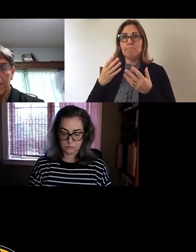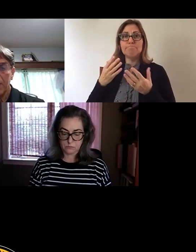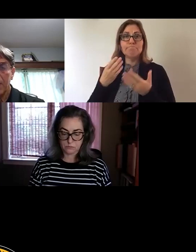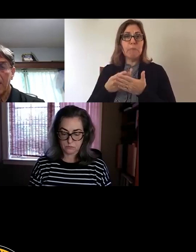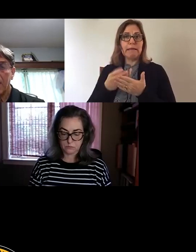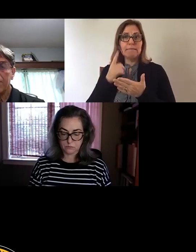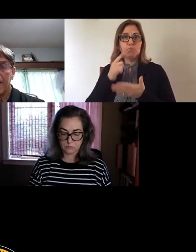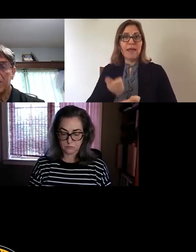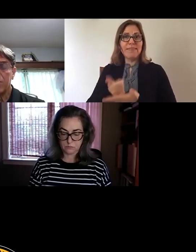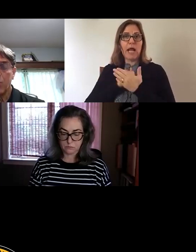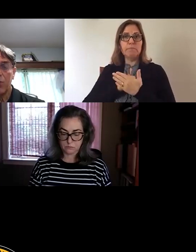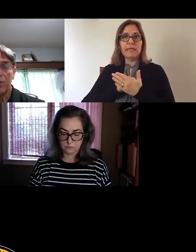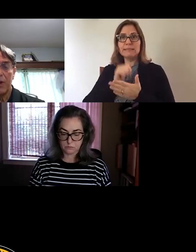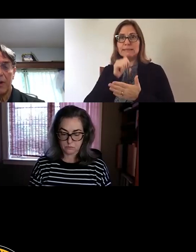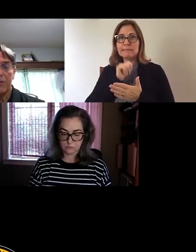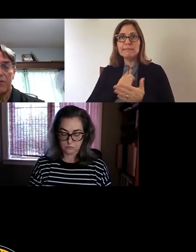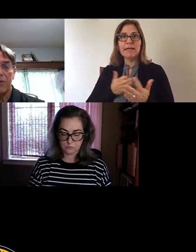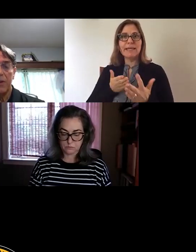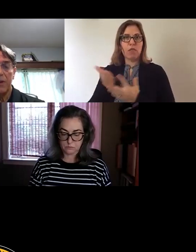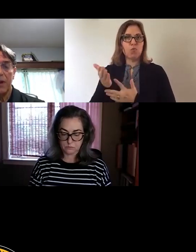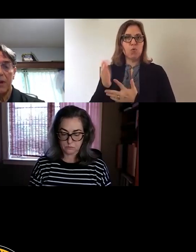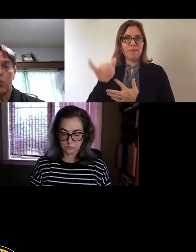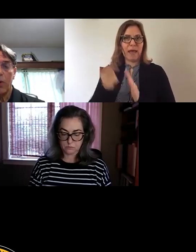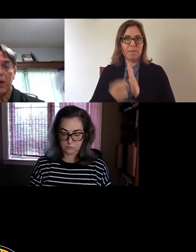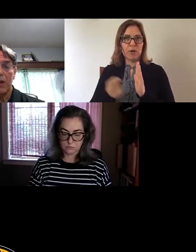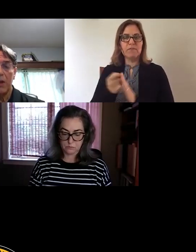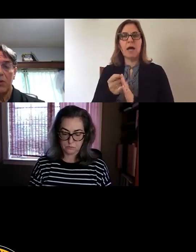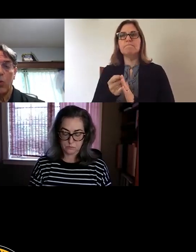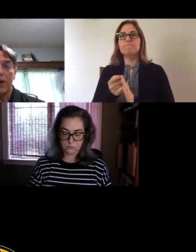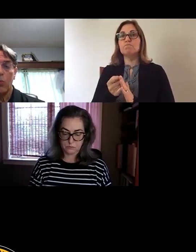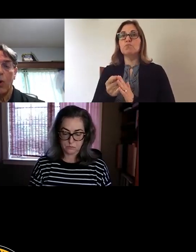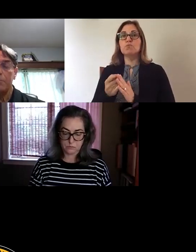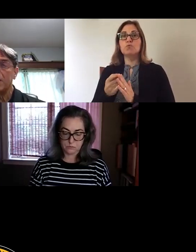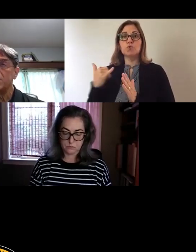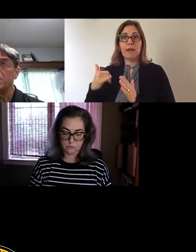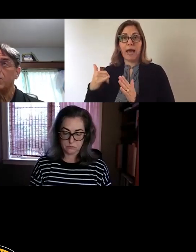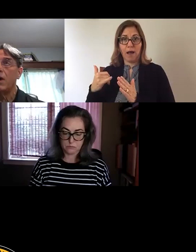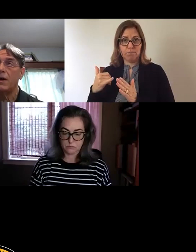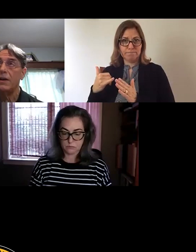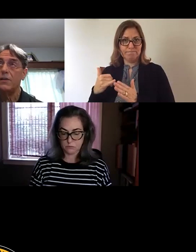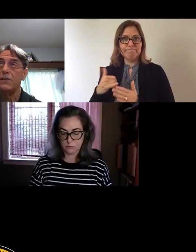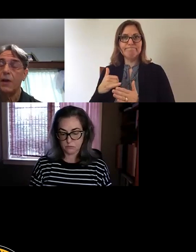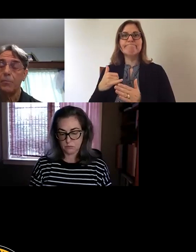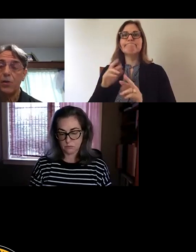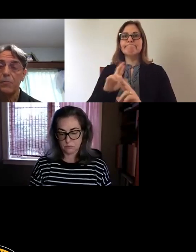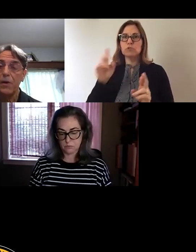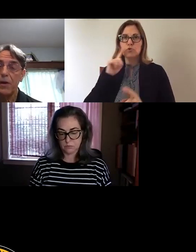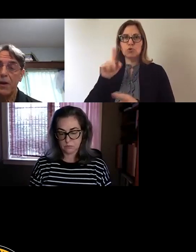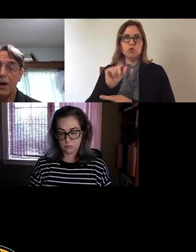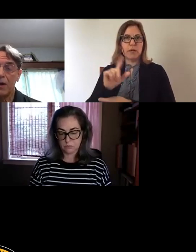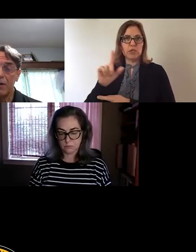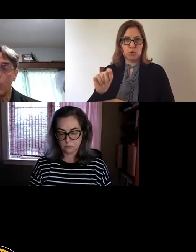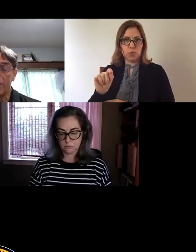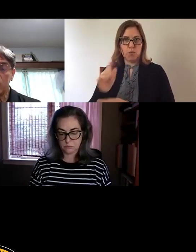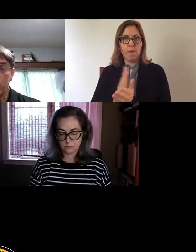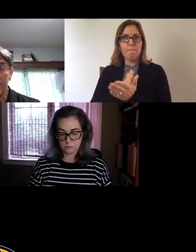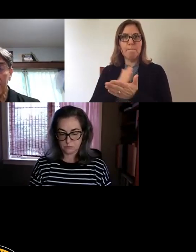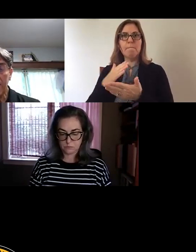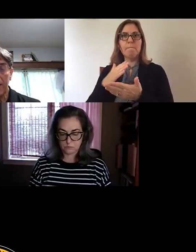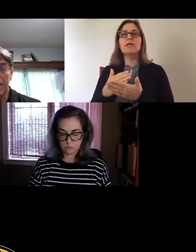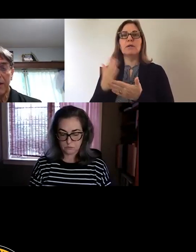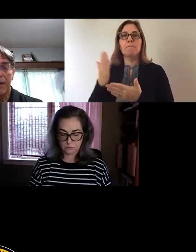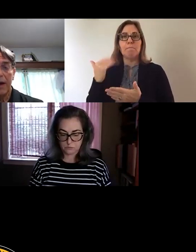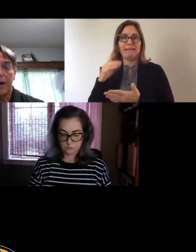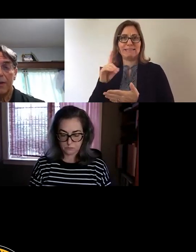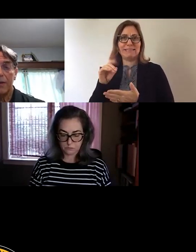Fast forward us to the 2021 budget in December of 2020.